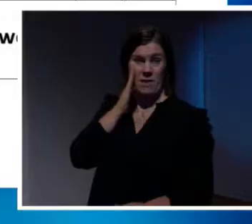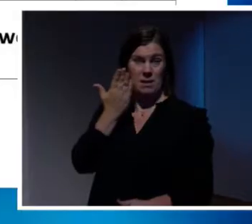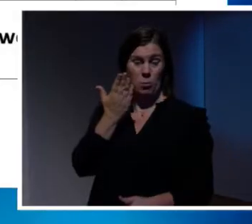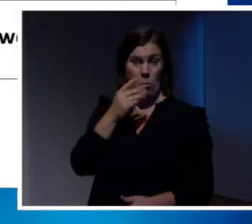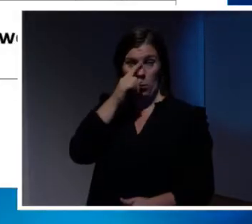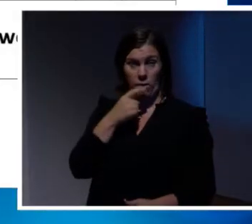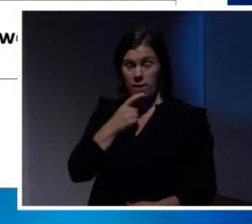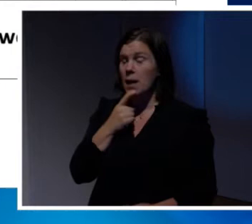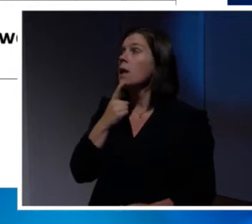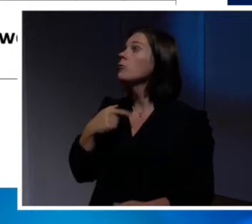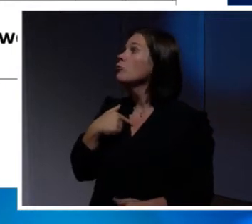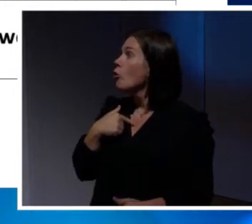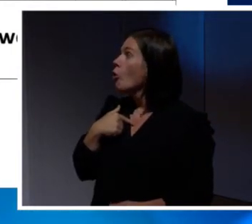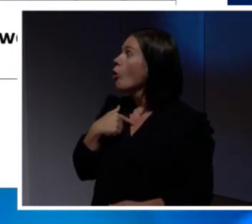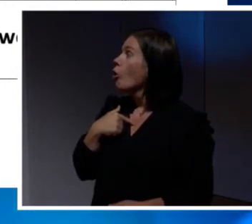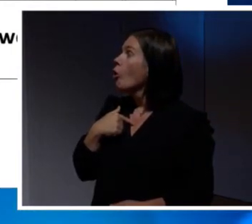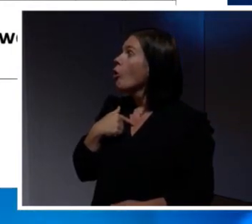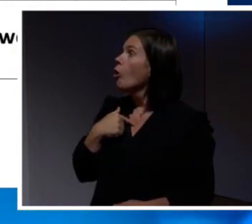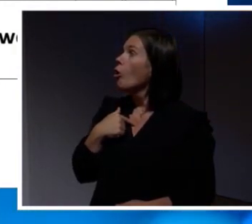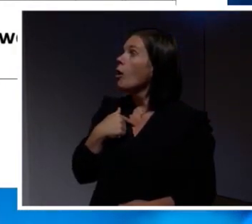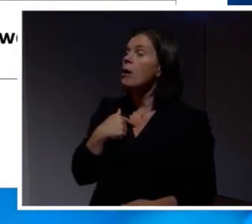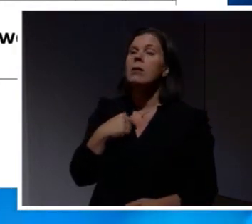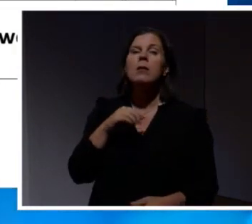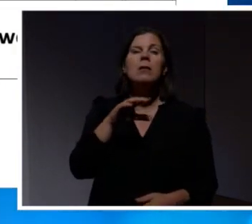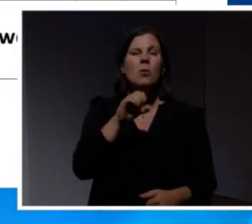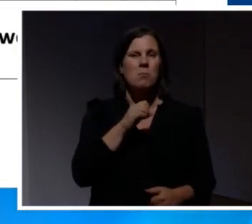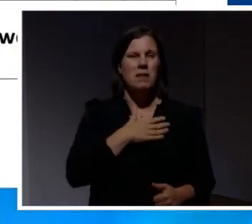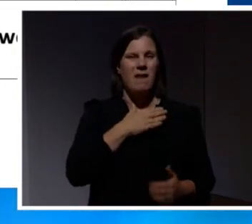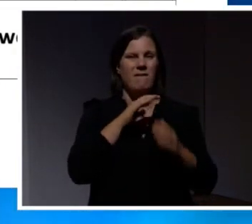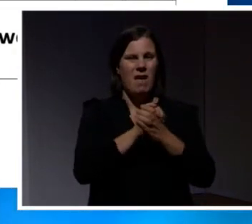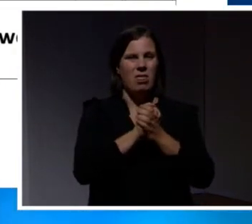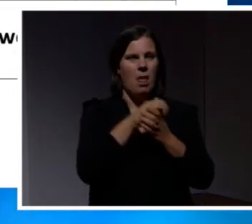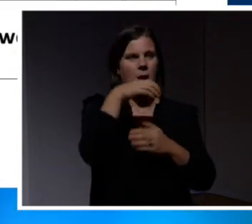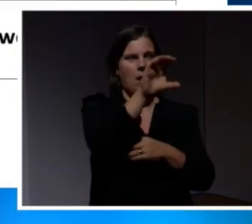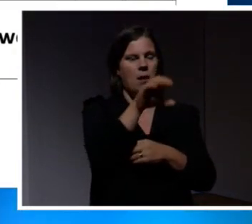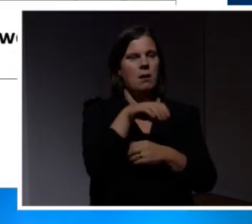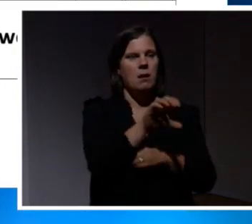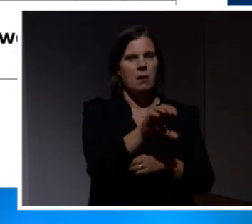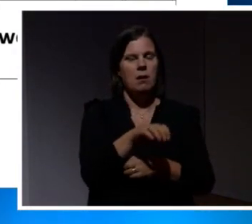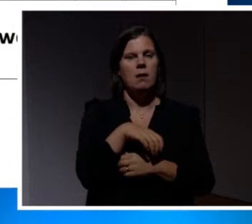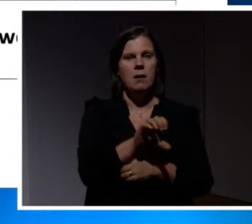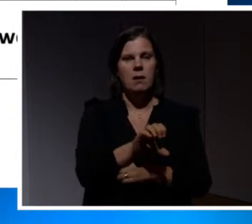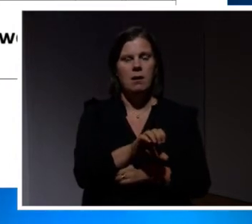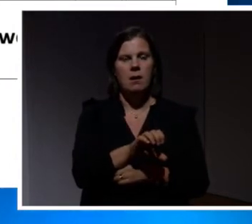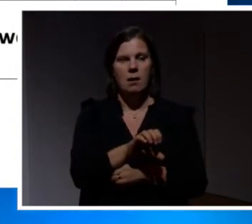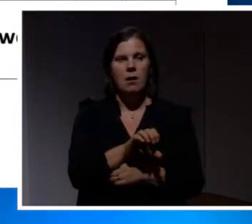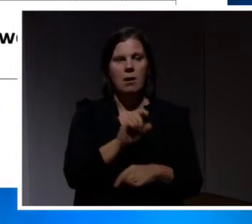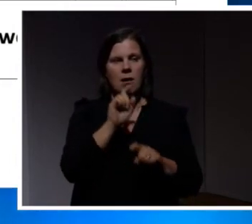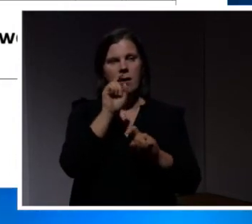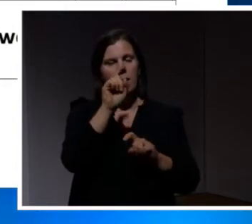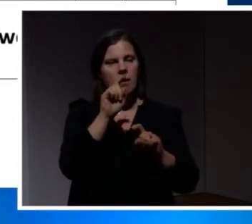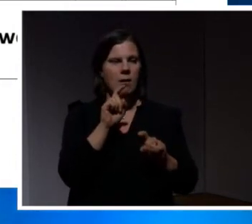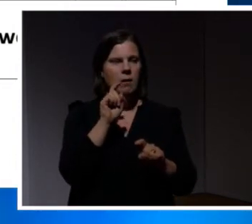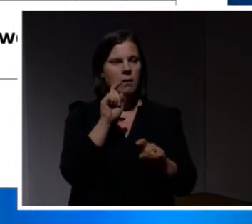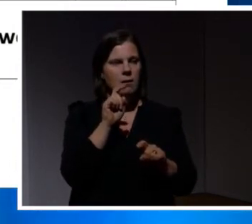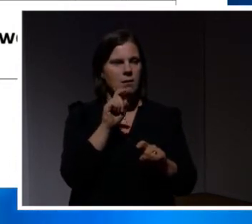and what I did is I took what my friends were posting about and I made a spreadsheet with every type of